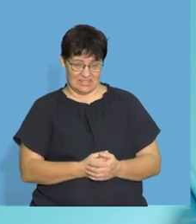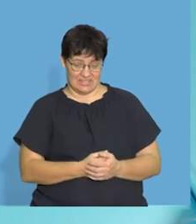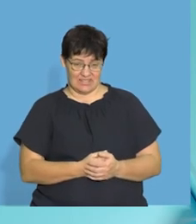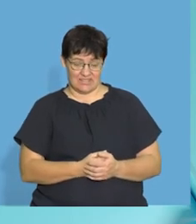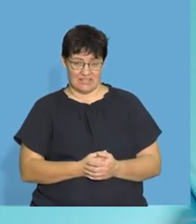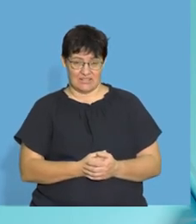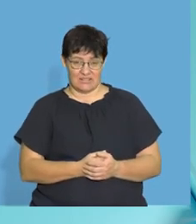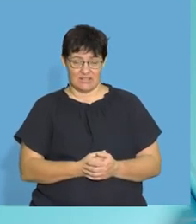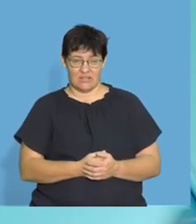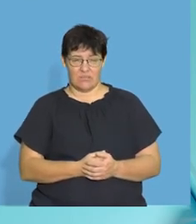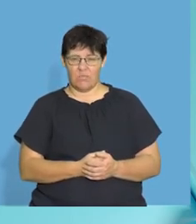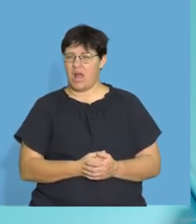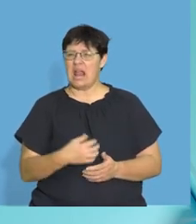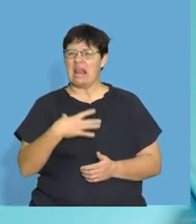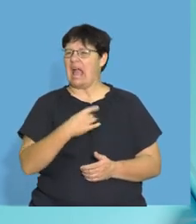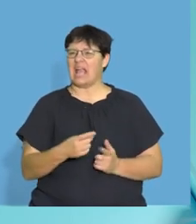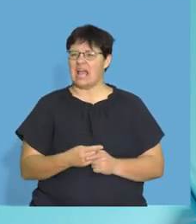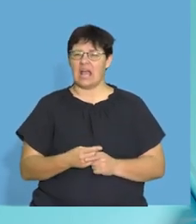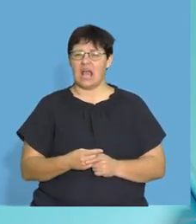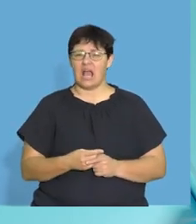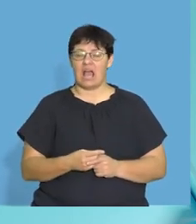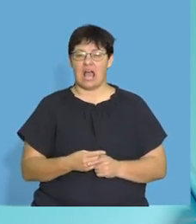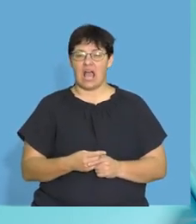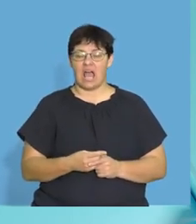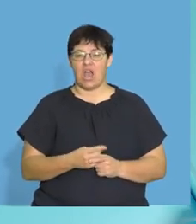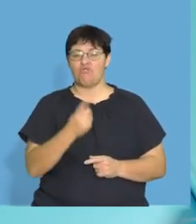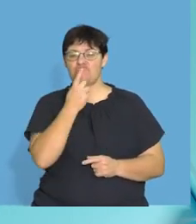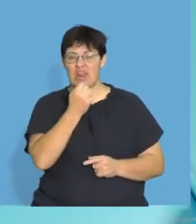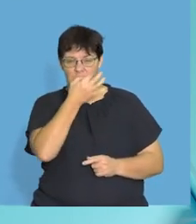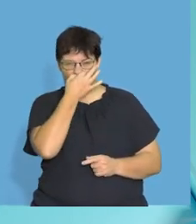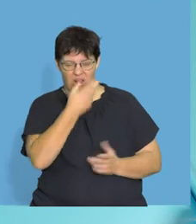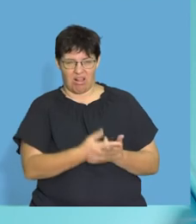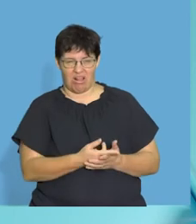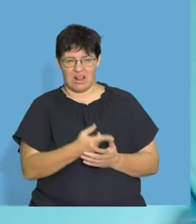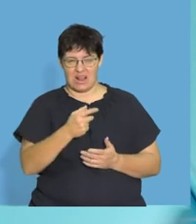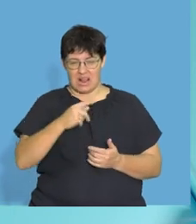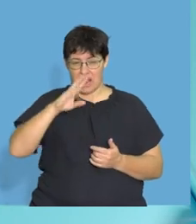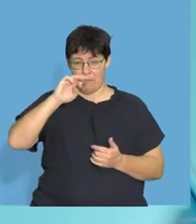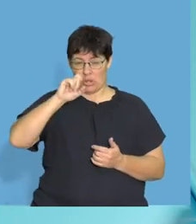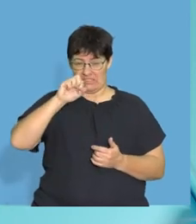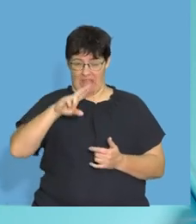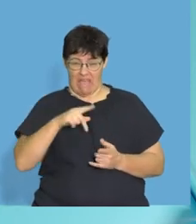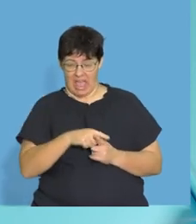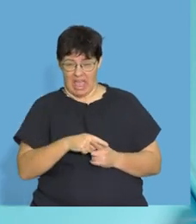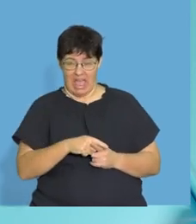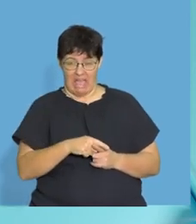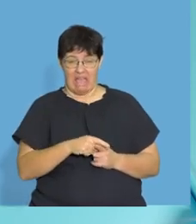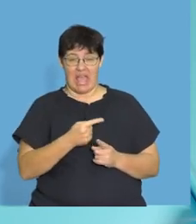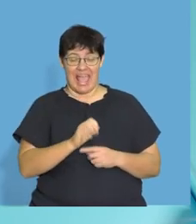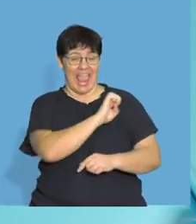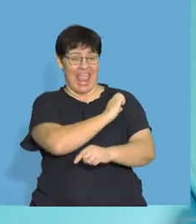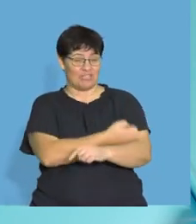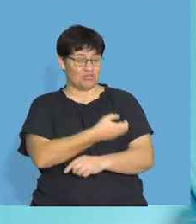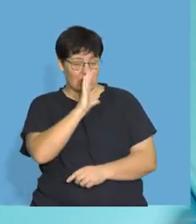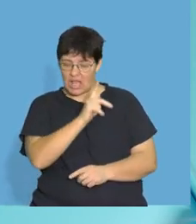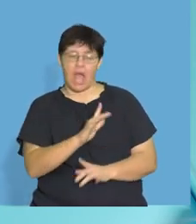you who like those horrible Red Bulls and those monsters and those energy drinks that are bad for you, no, no, no, no,